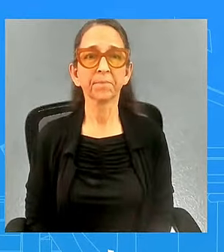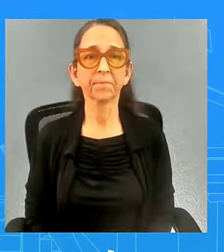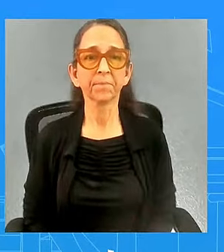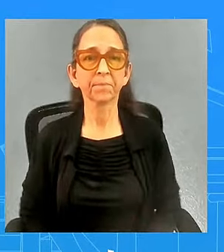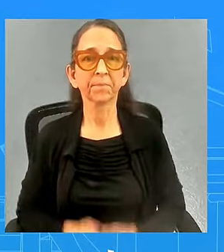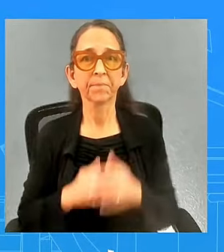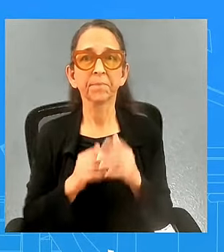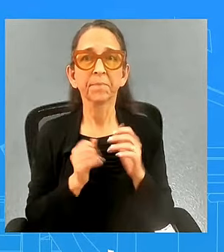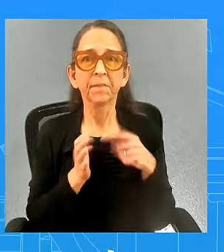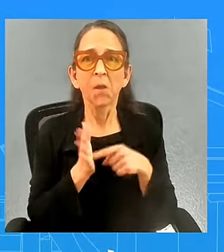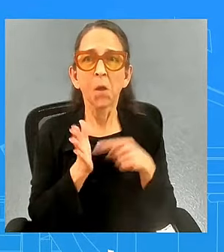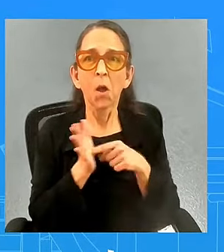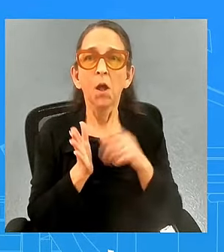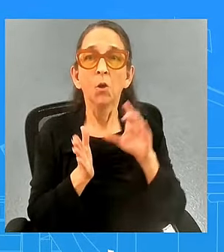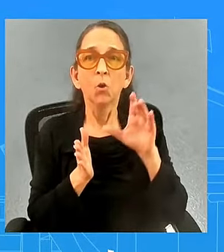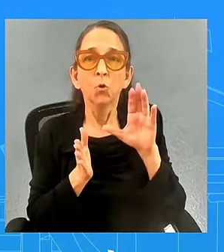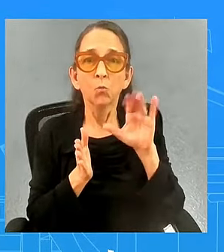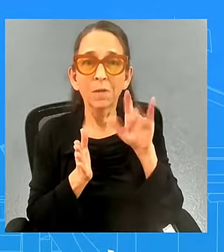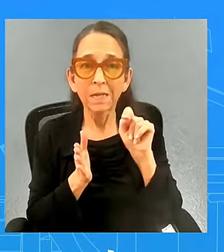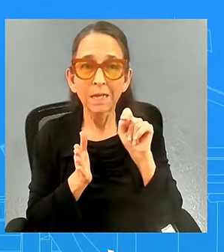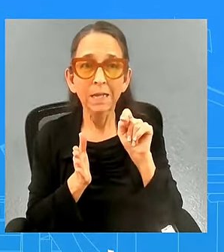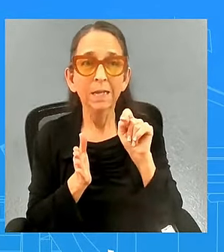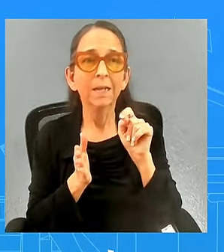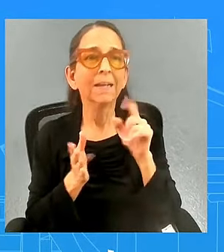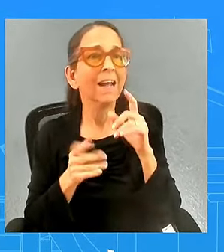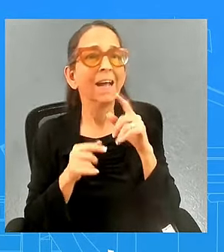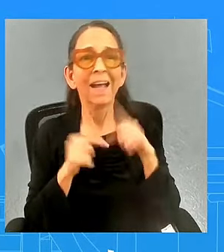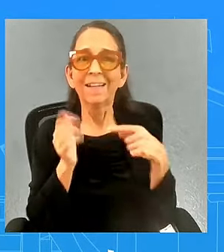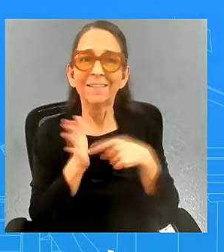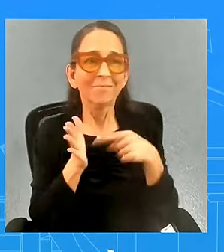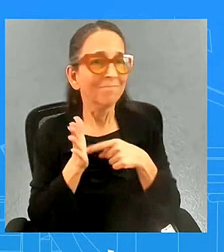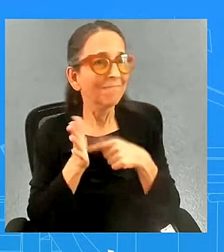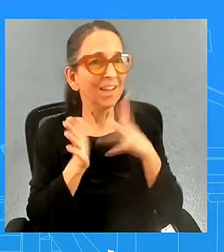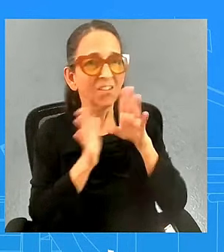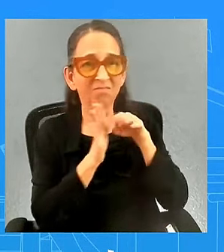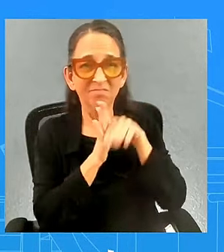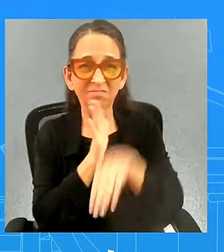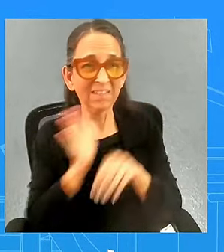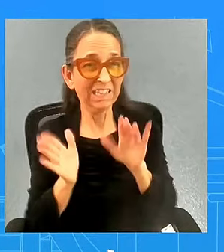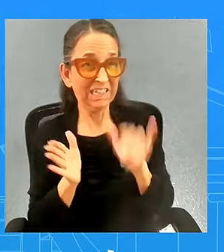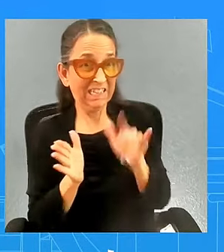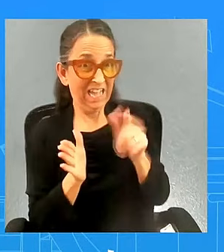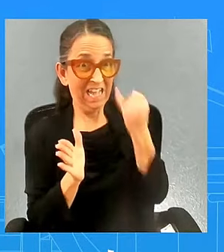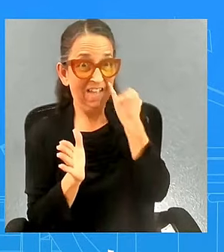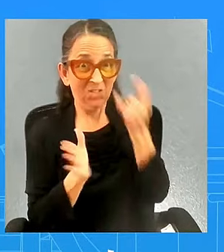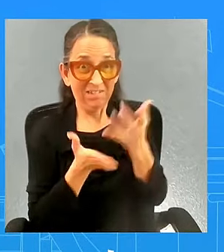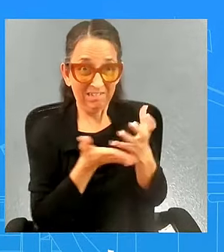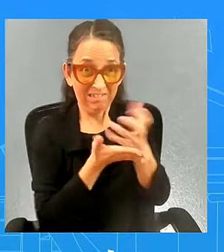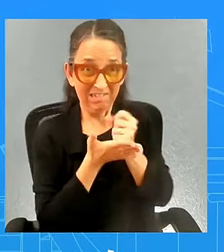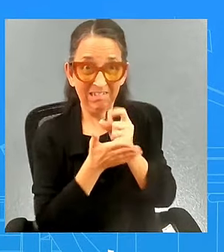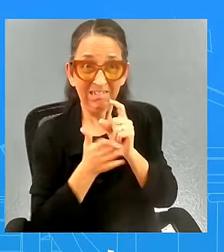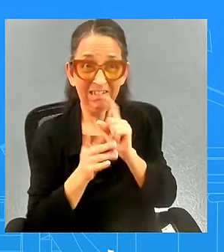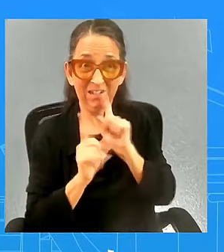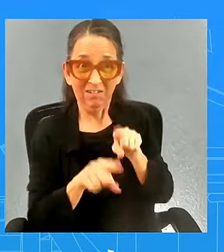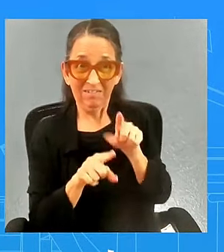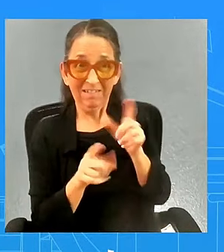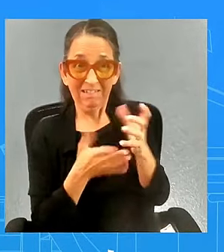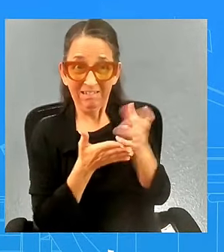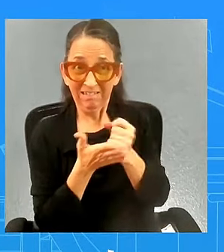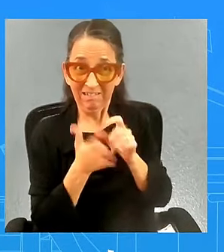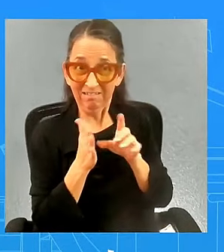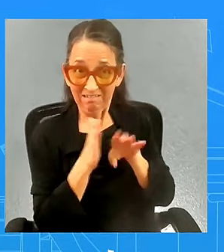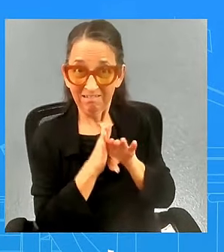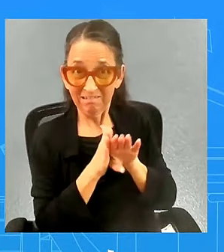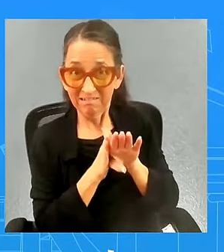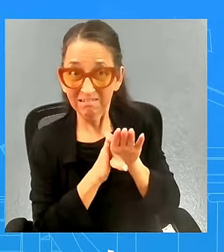and pushing that debt along as long as your income is rising relative to your debt uh you can